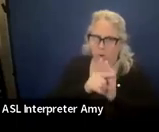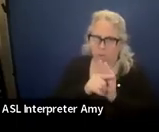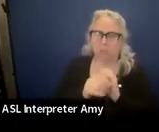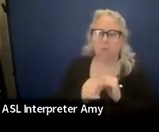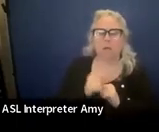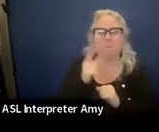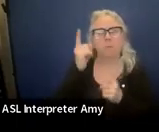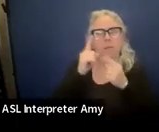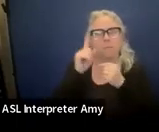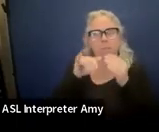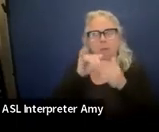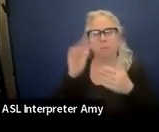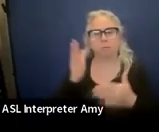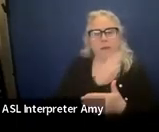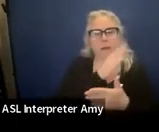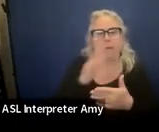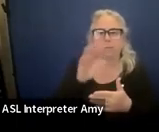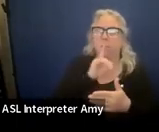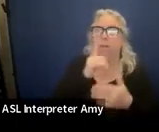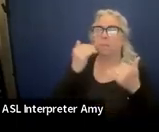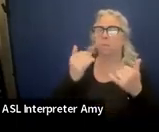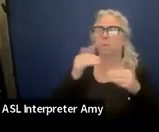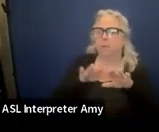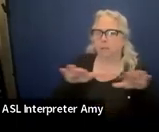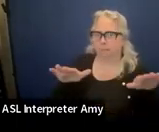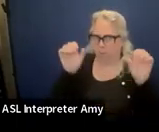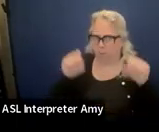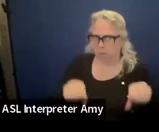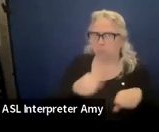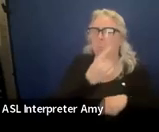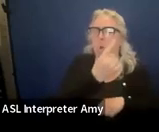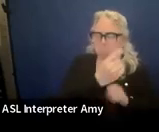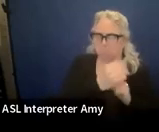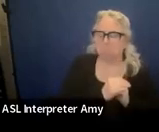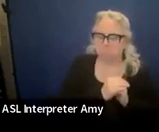There's a range in the present level. Yep. That's one thing.